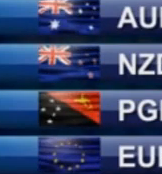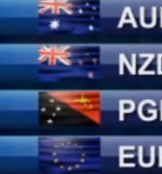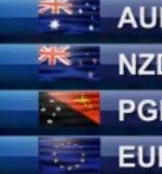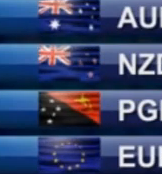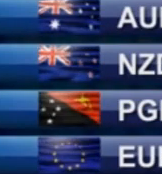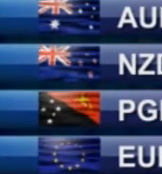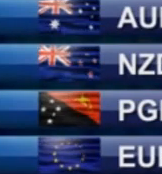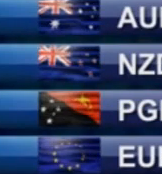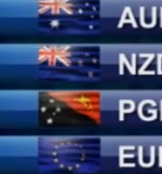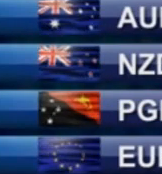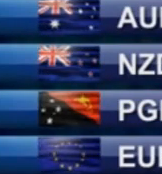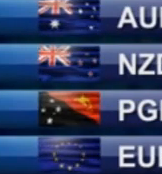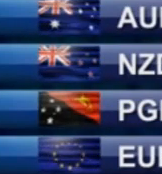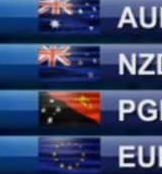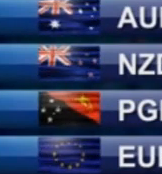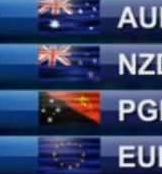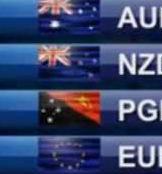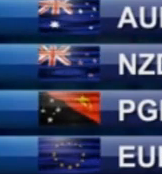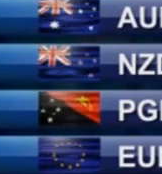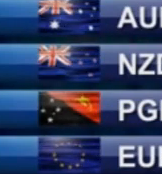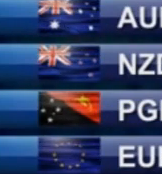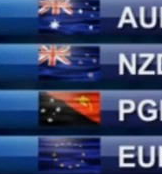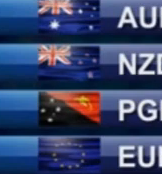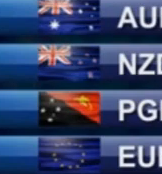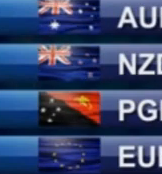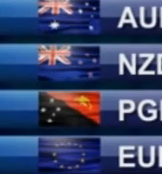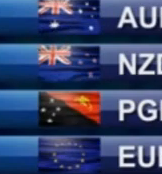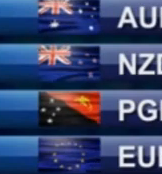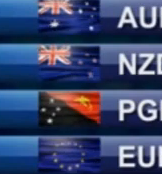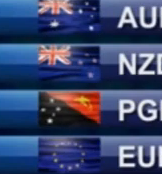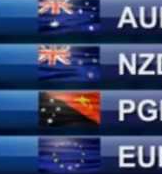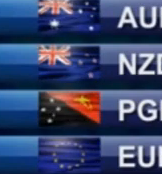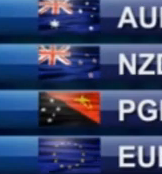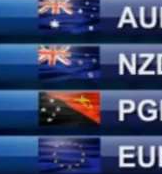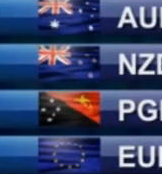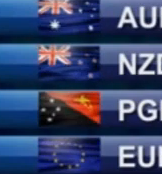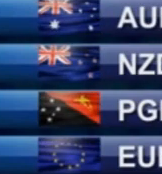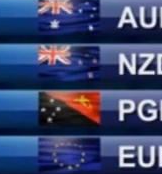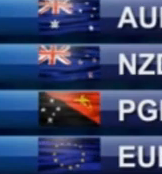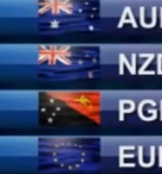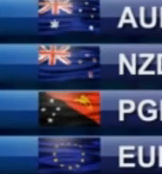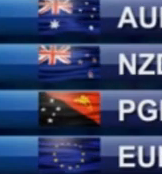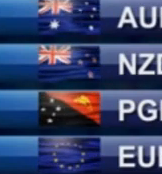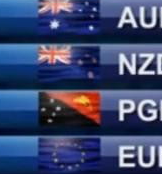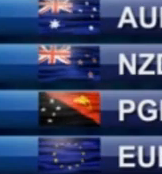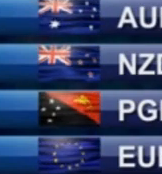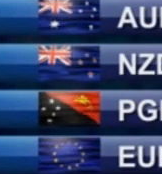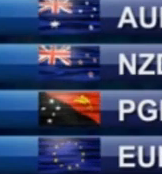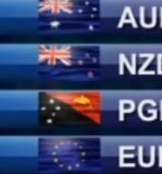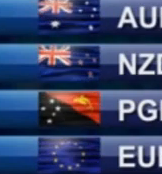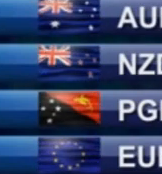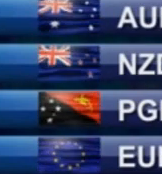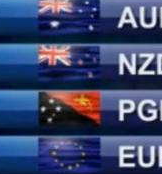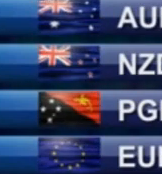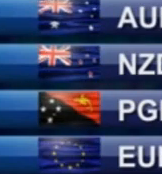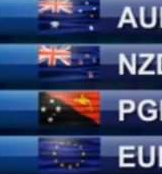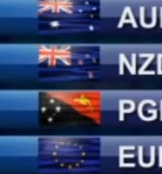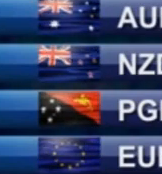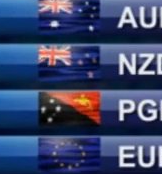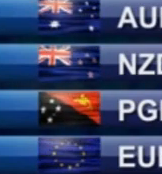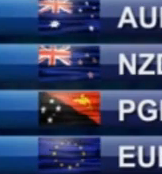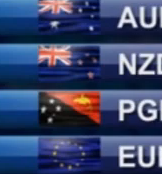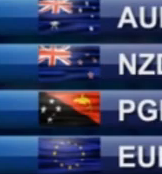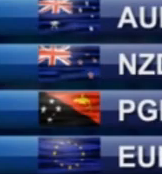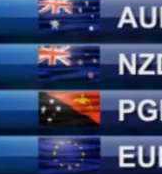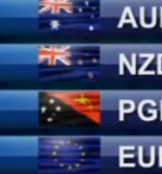While the Fiji dollar saw tiny declines versus the Chinese one, the U.S. greenback, the Kina and the Yen It also saw minor gains over the Aussie and